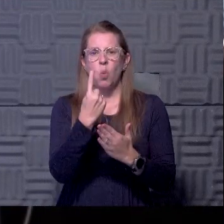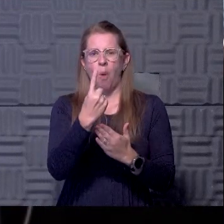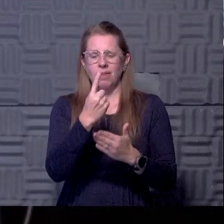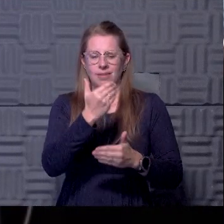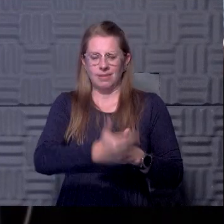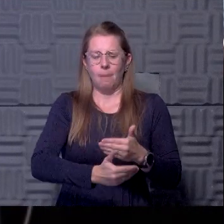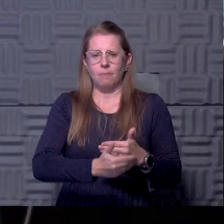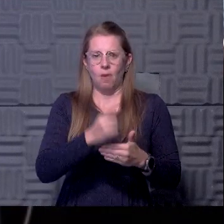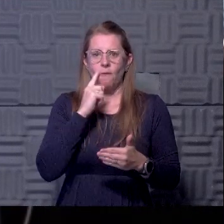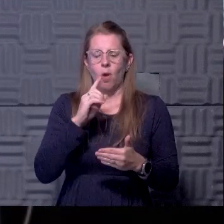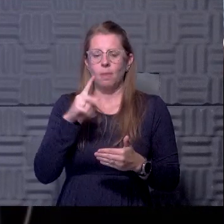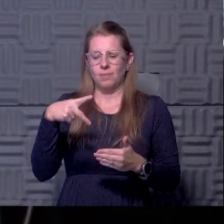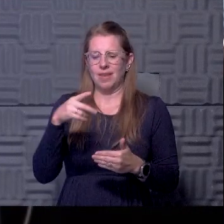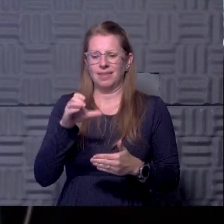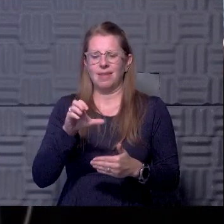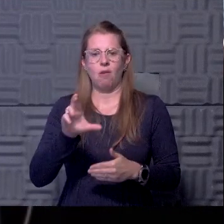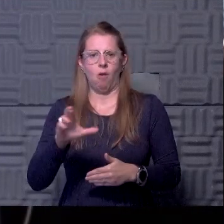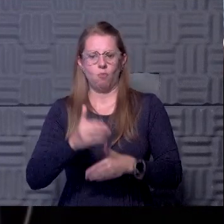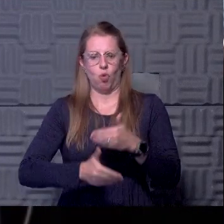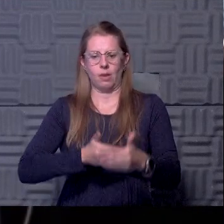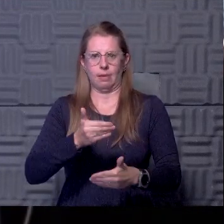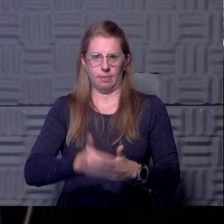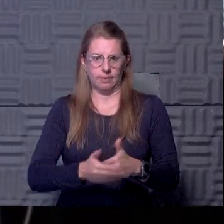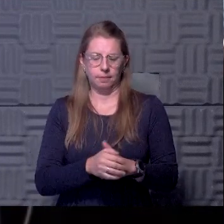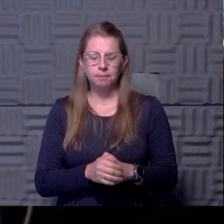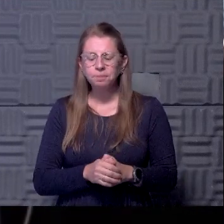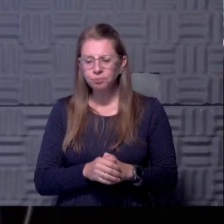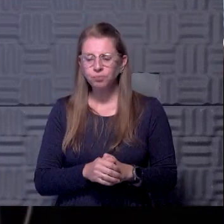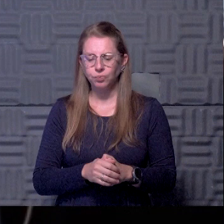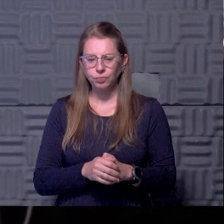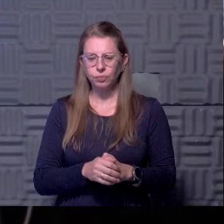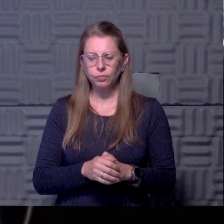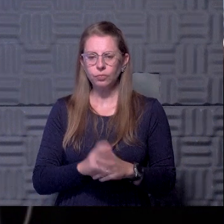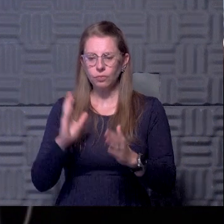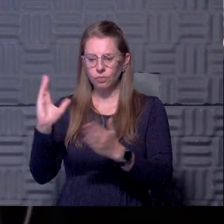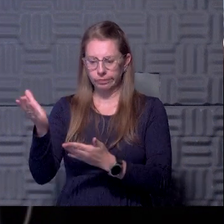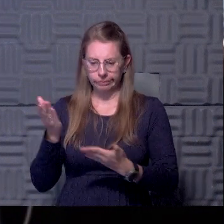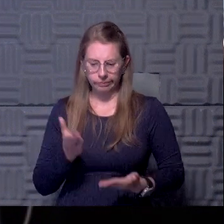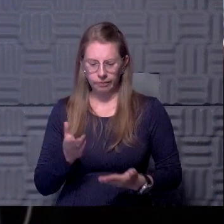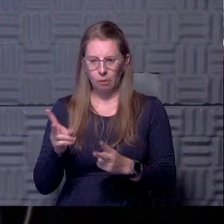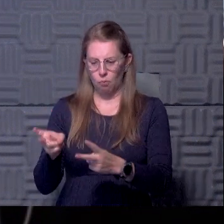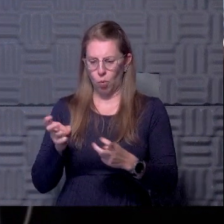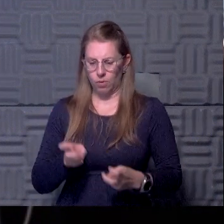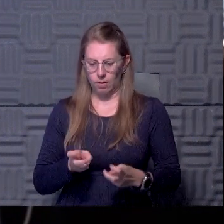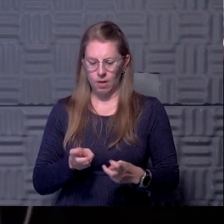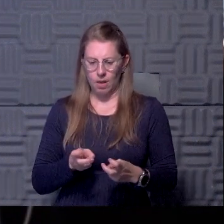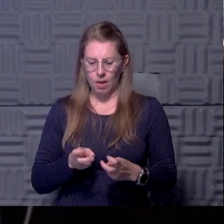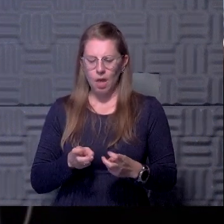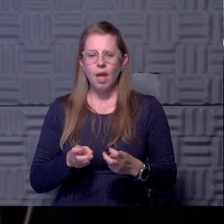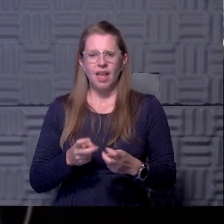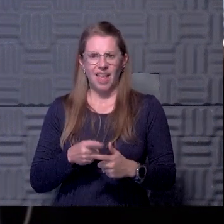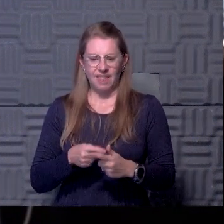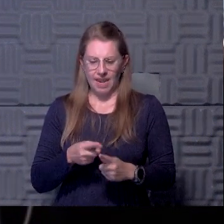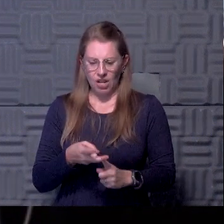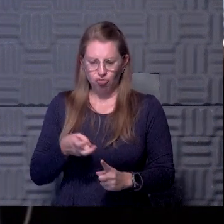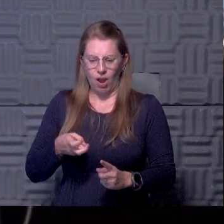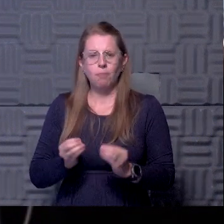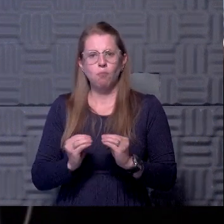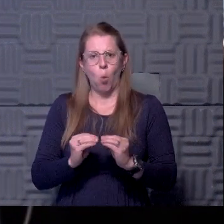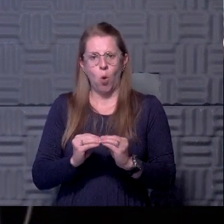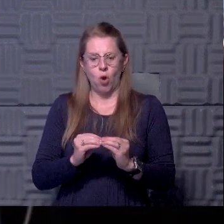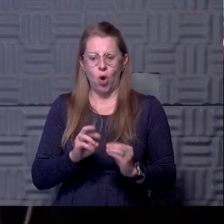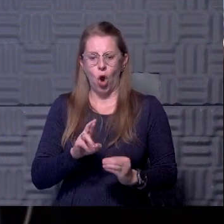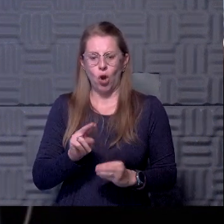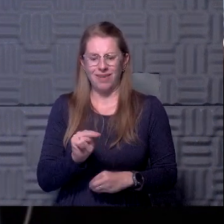the PCR process. So you go through, uh, when you bring a specimen in, you go through an extraction step where it's, uh, it's the